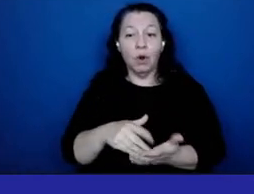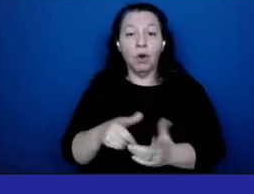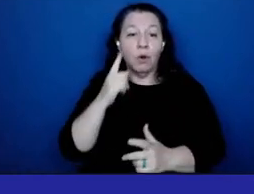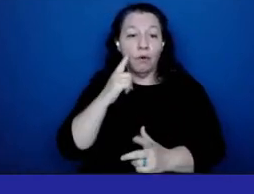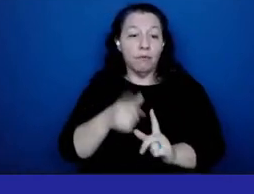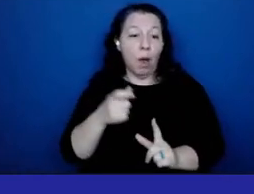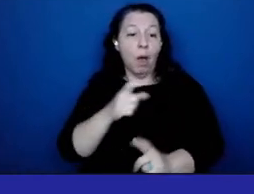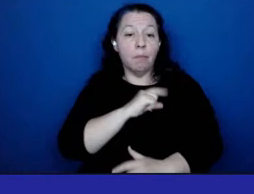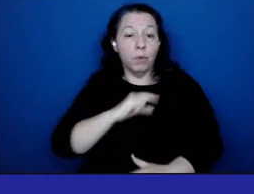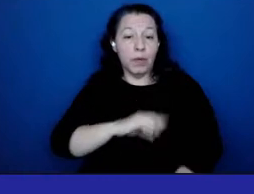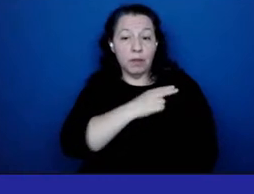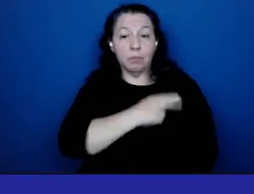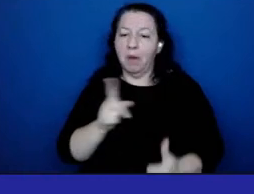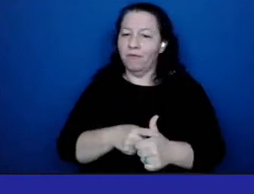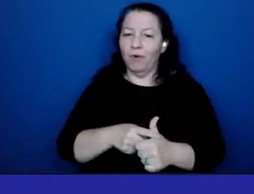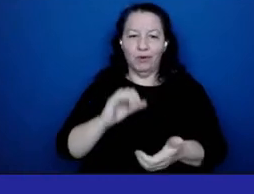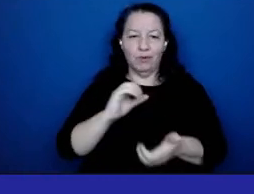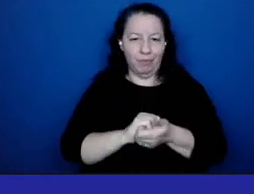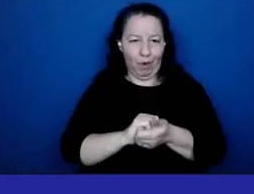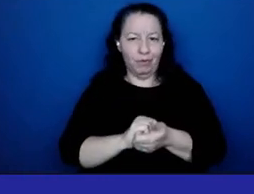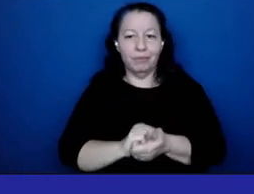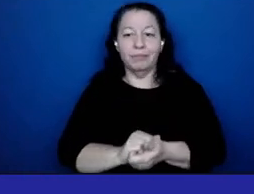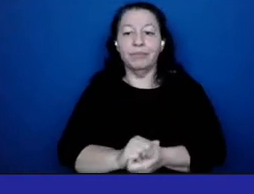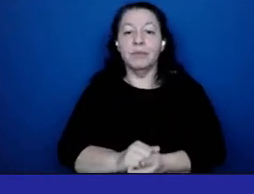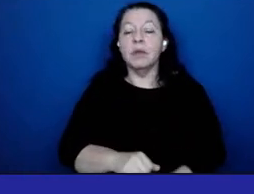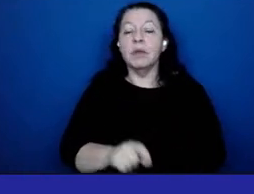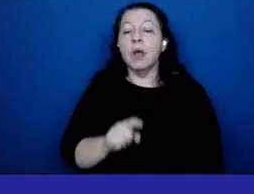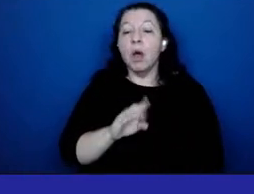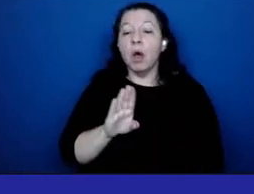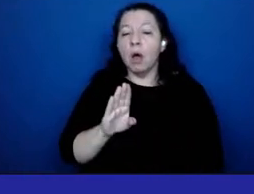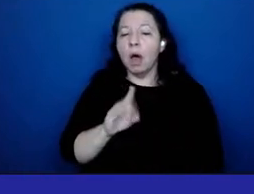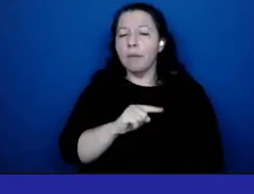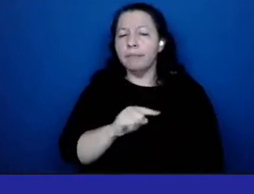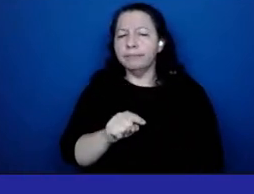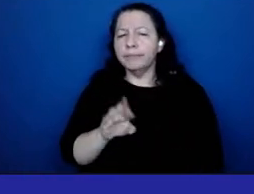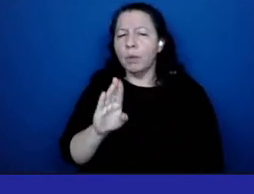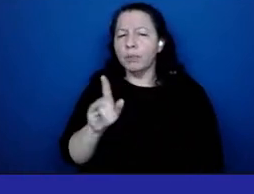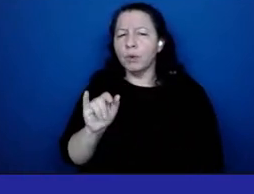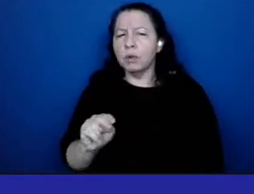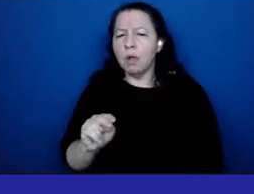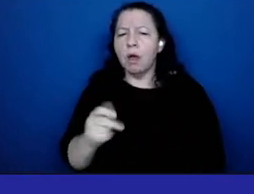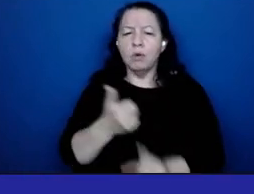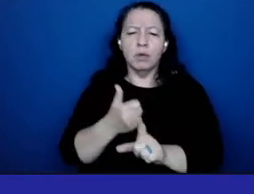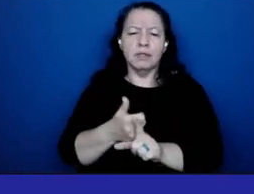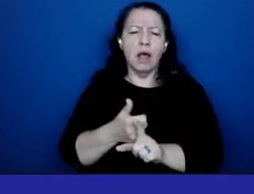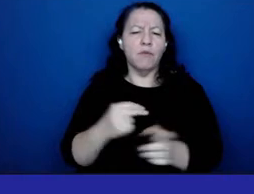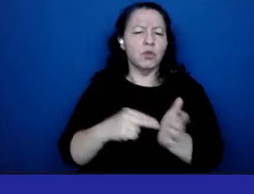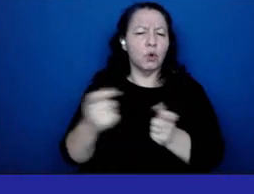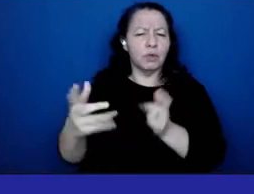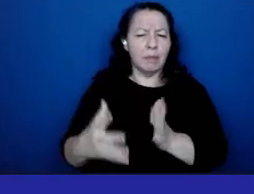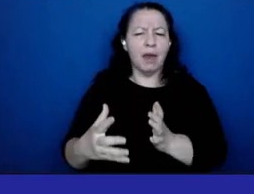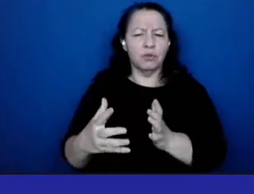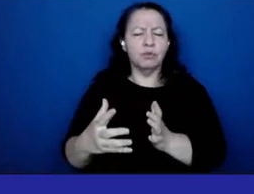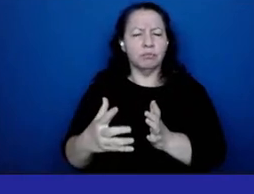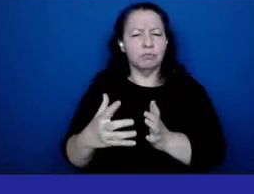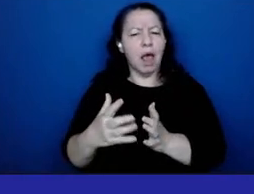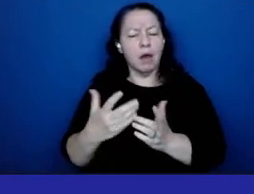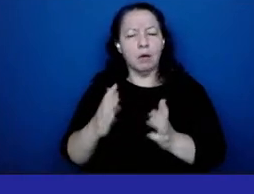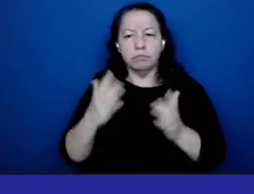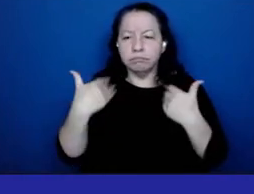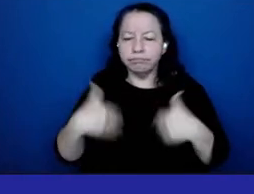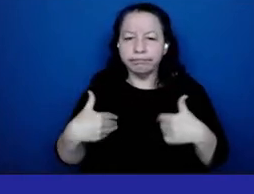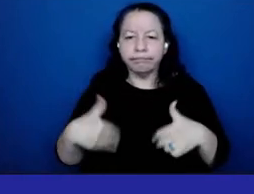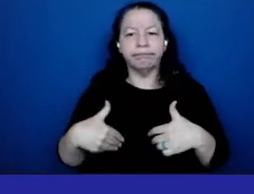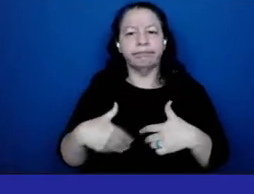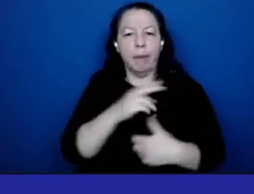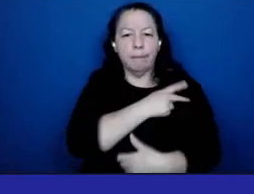linza bulon research nurse manager and exceptionally committed patient advocate would come out and speak regularly at